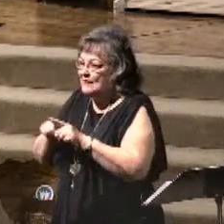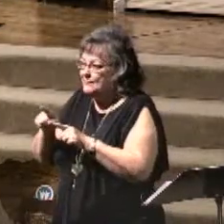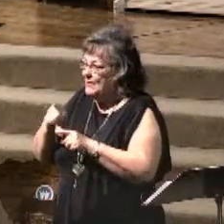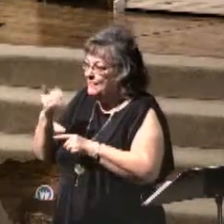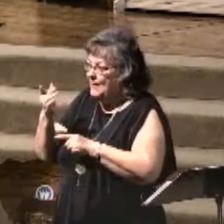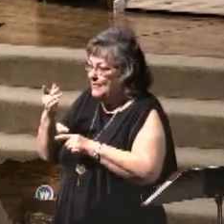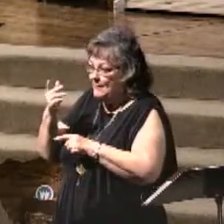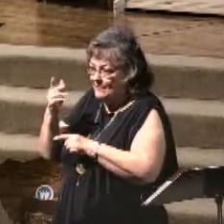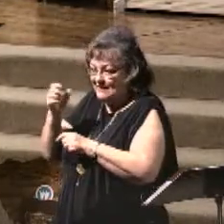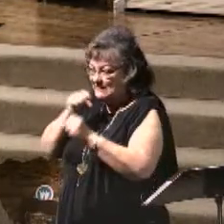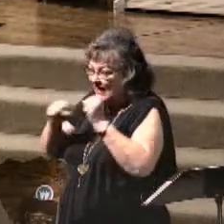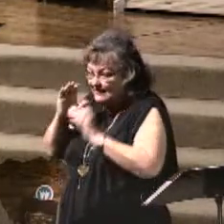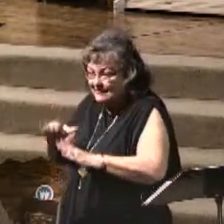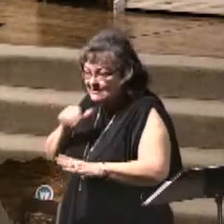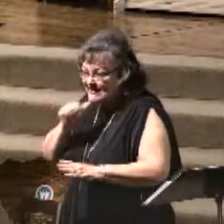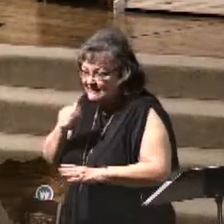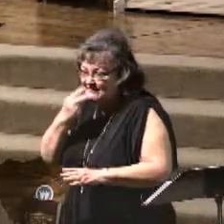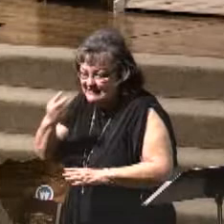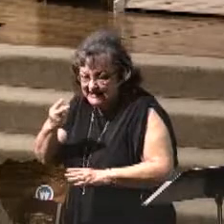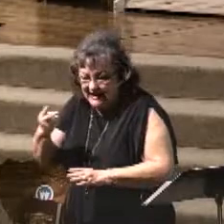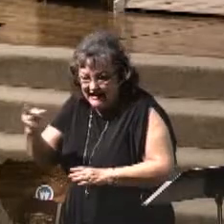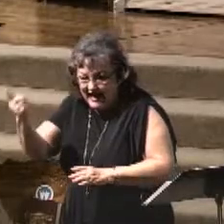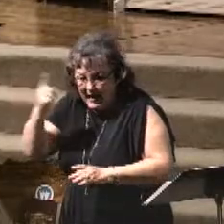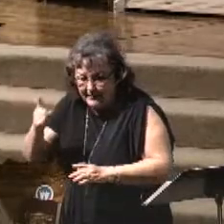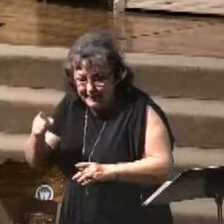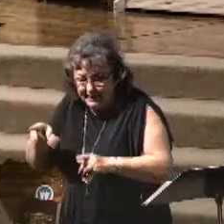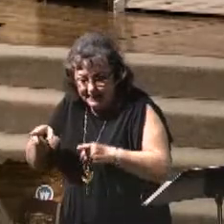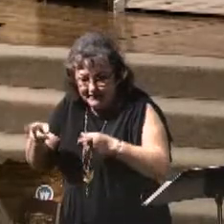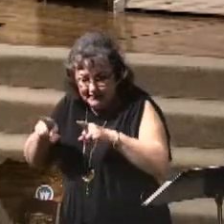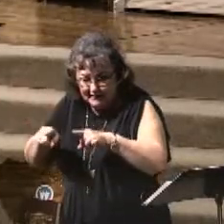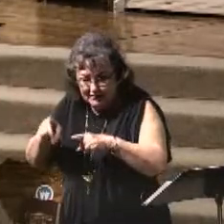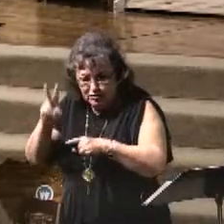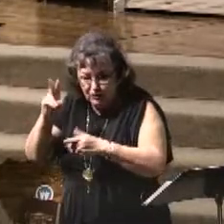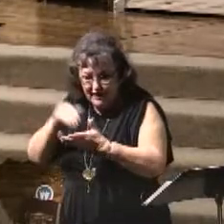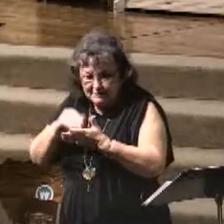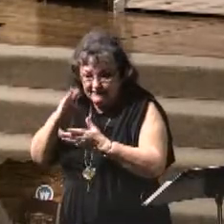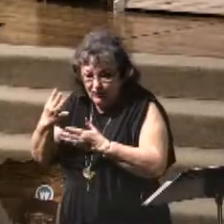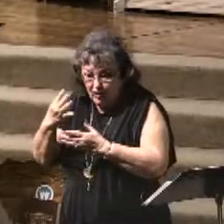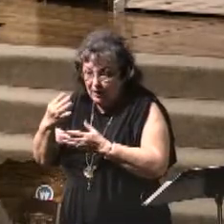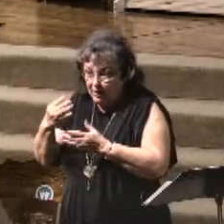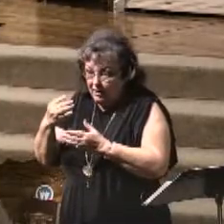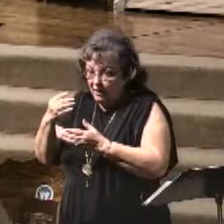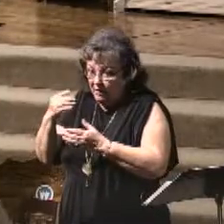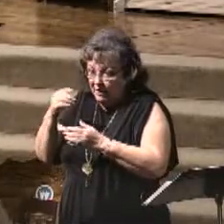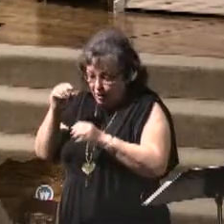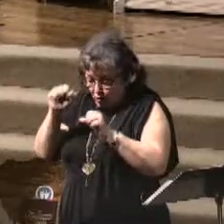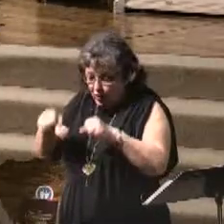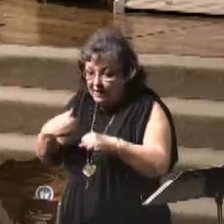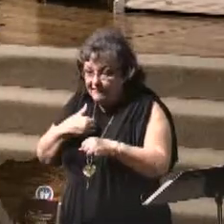even see it coming in 2004 until it could have already hit us.